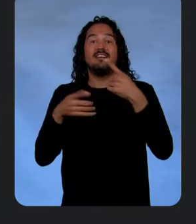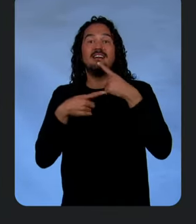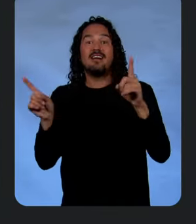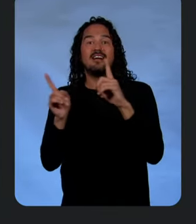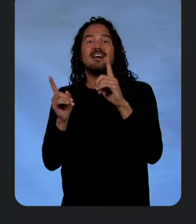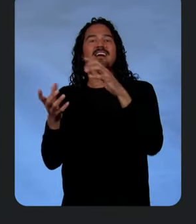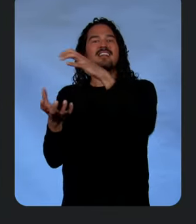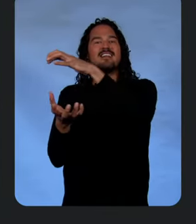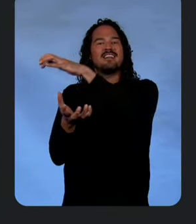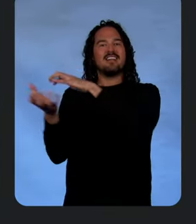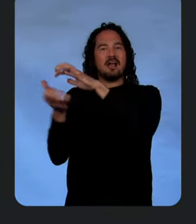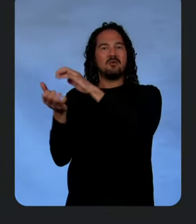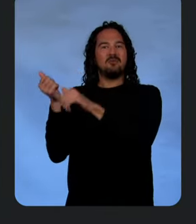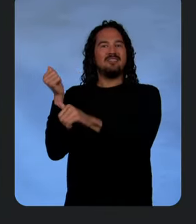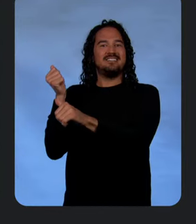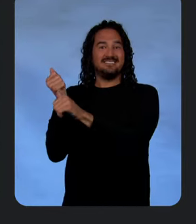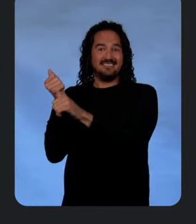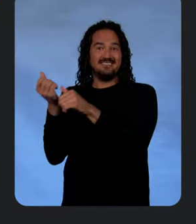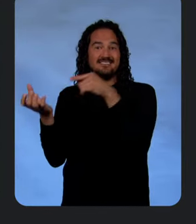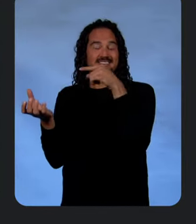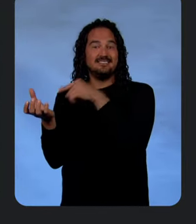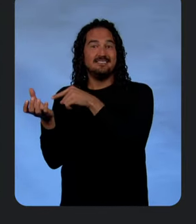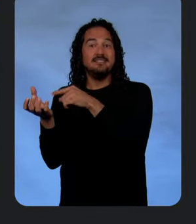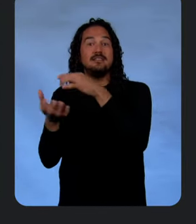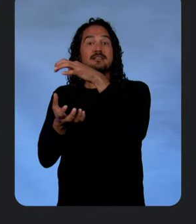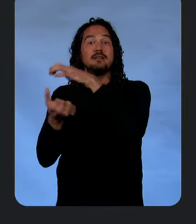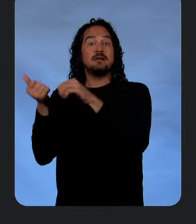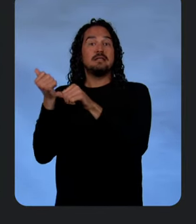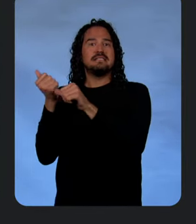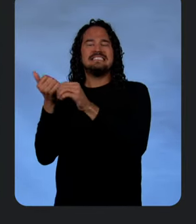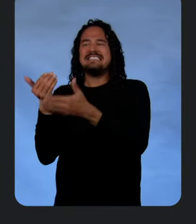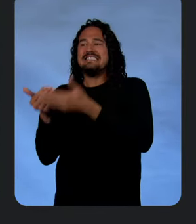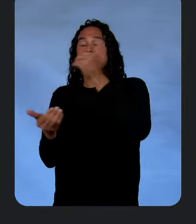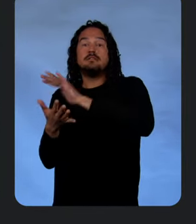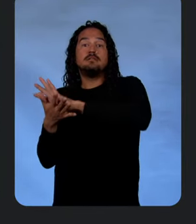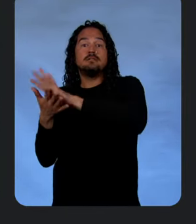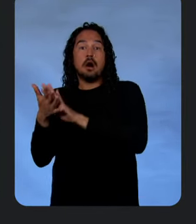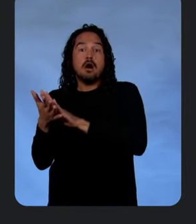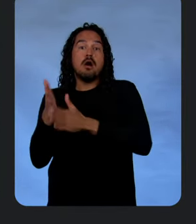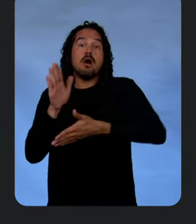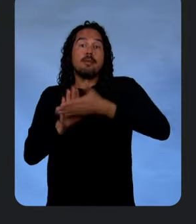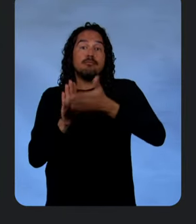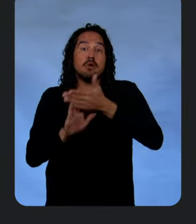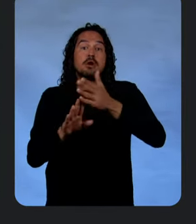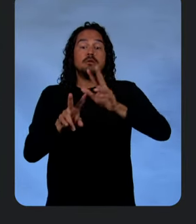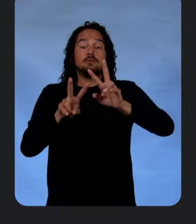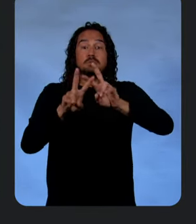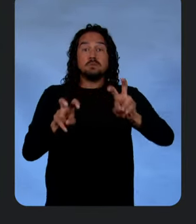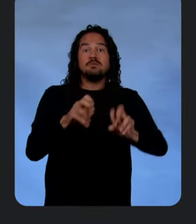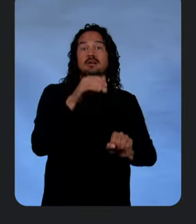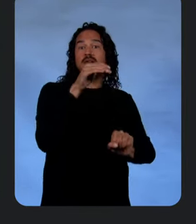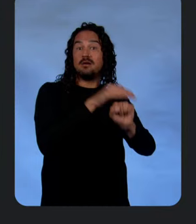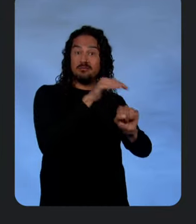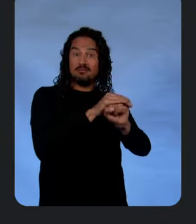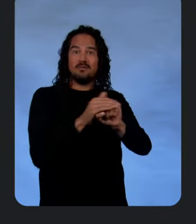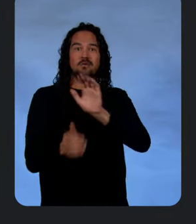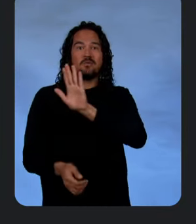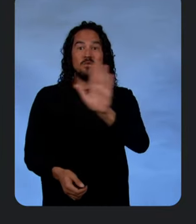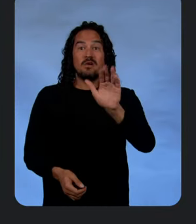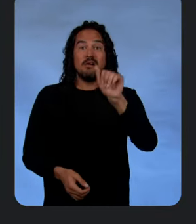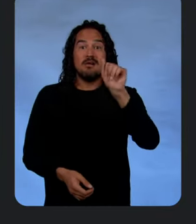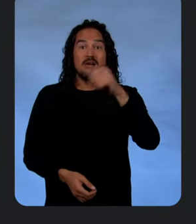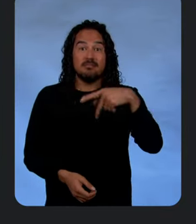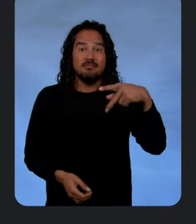Gemini Cloud Assist. Gemini Cloud Assist makes it easier to design, operate, troubleshoot, and optimize your application.